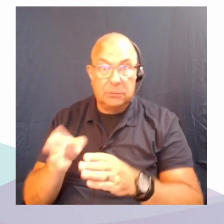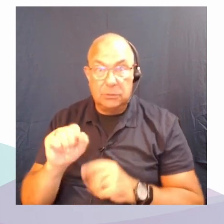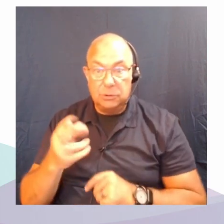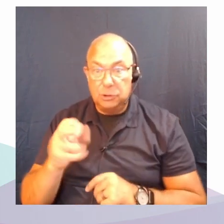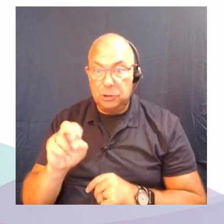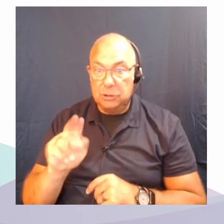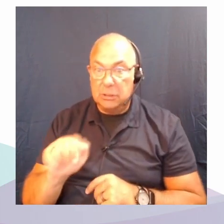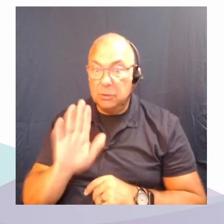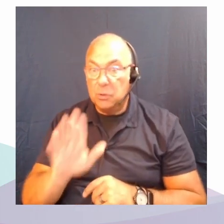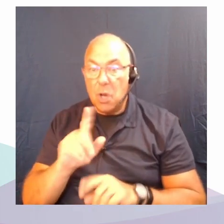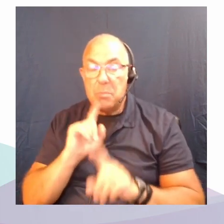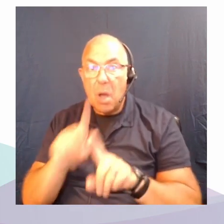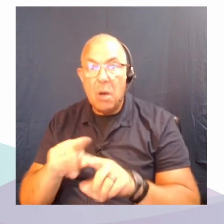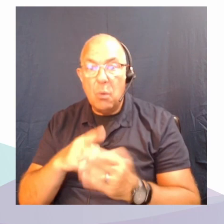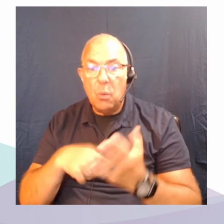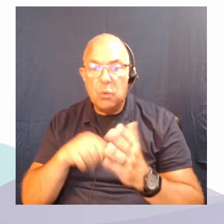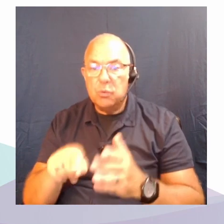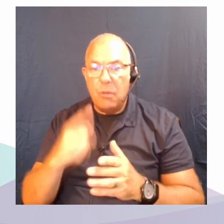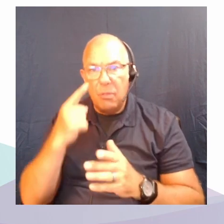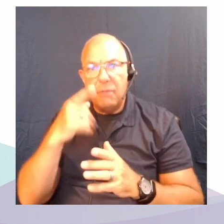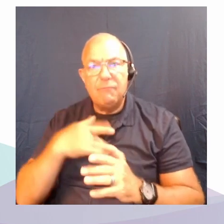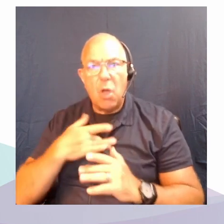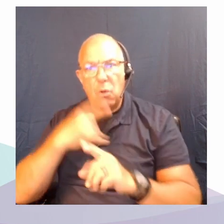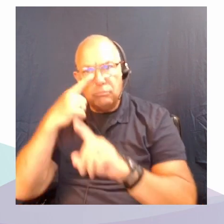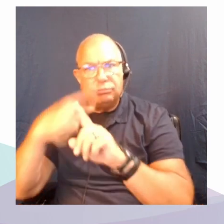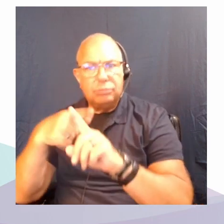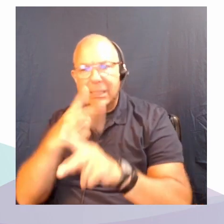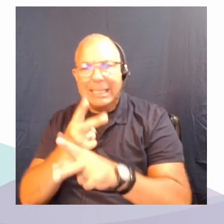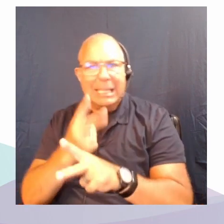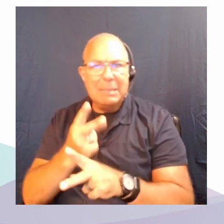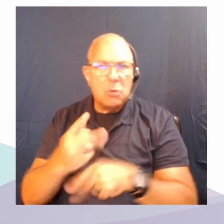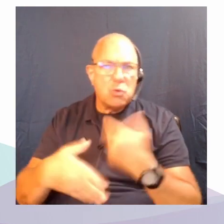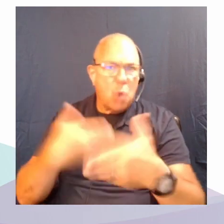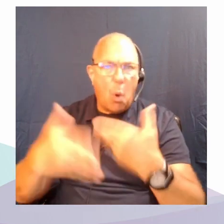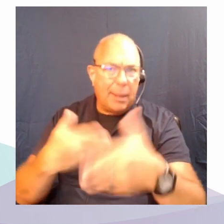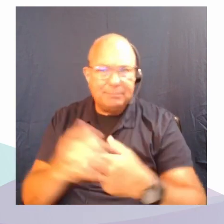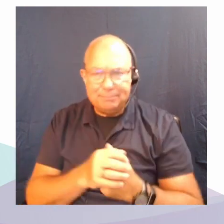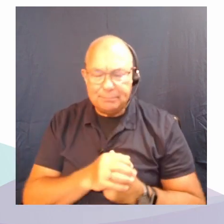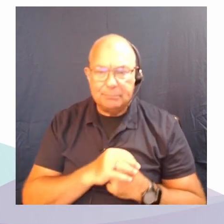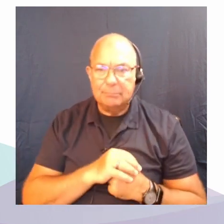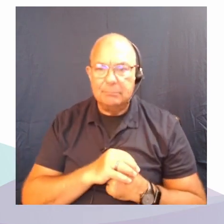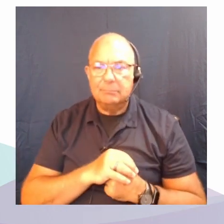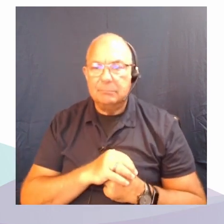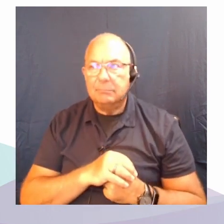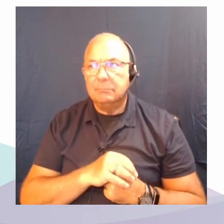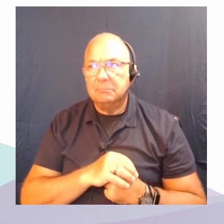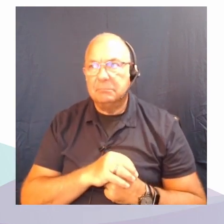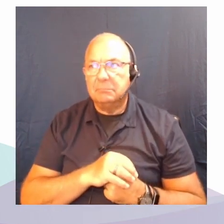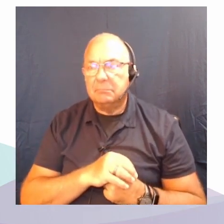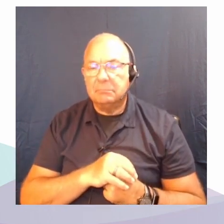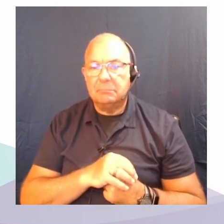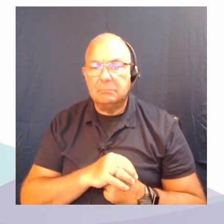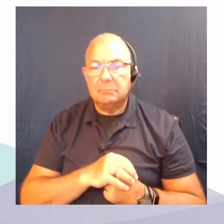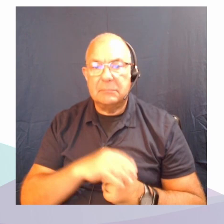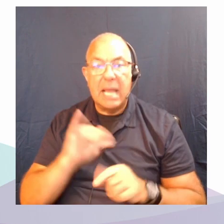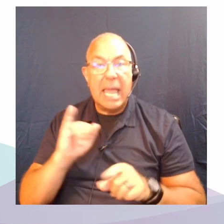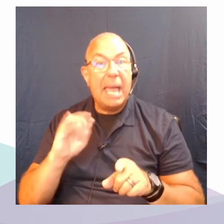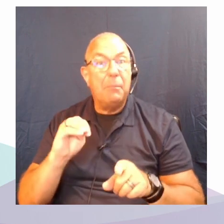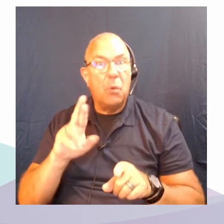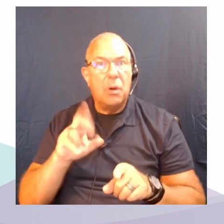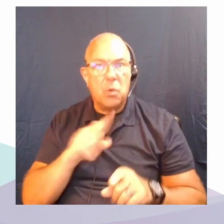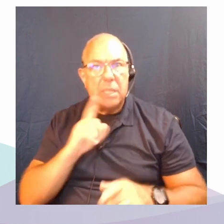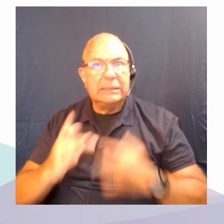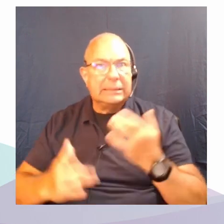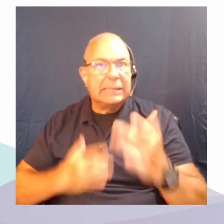keeps you hopeful what keeps you going what keeps you motivated well I would say like Imra it's kind of exciting when you say things and you